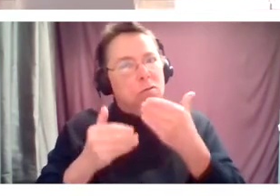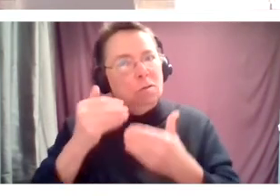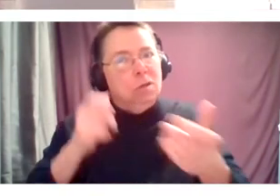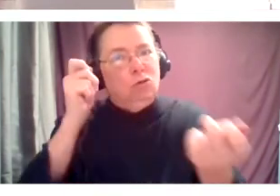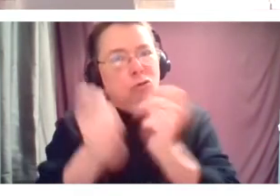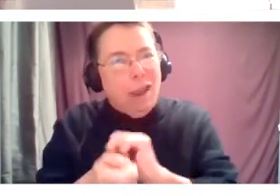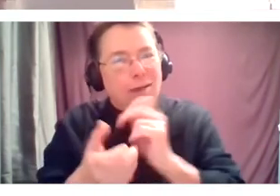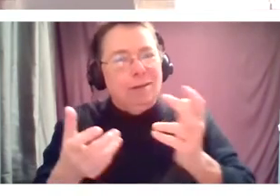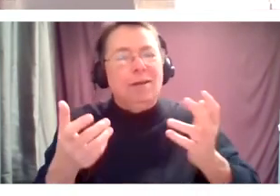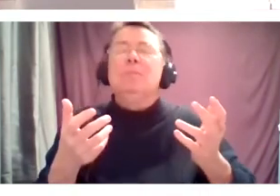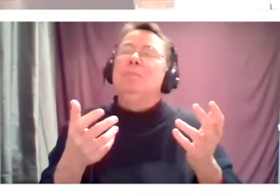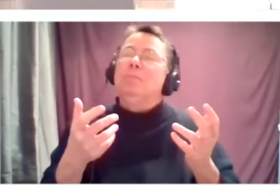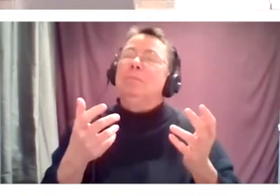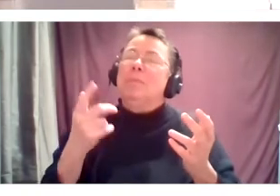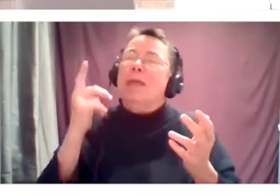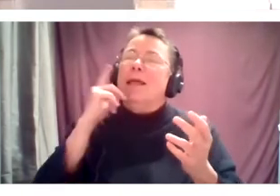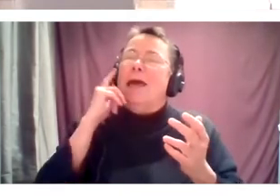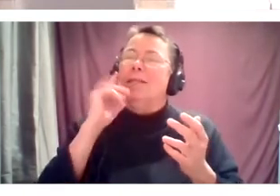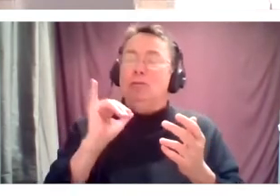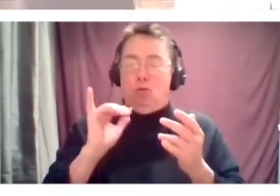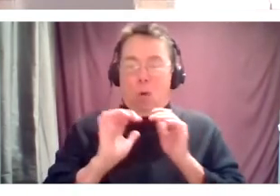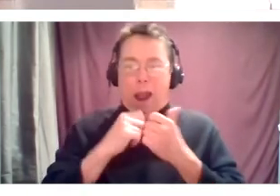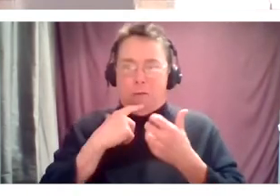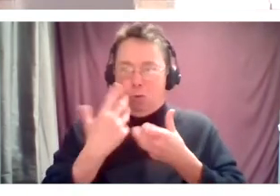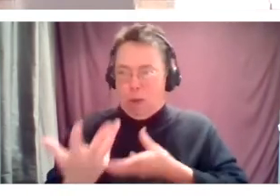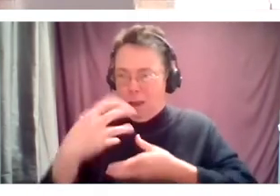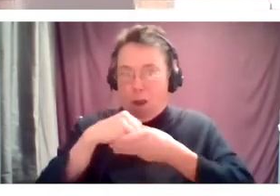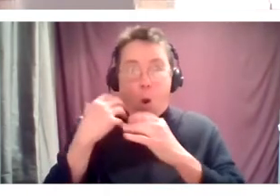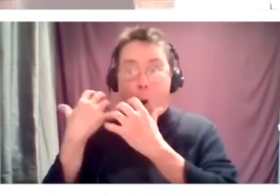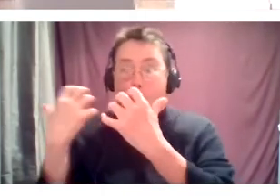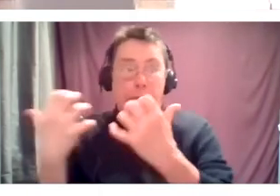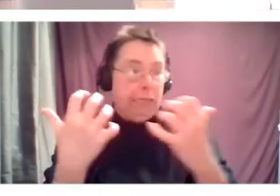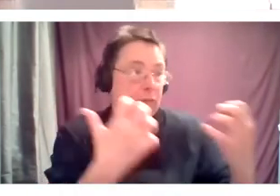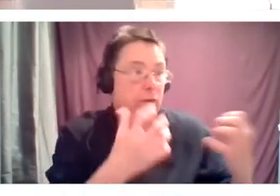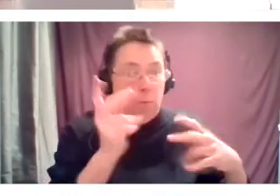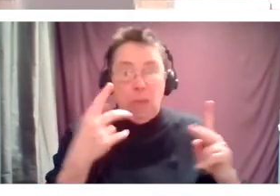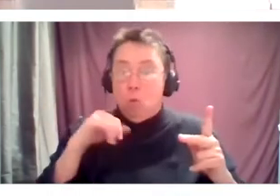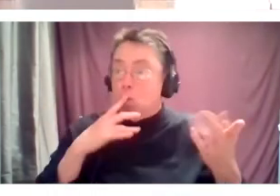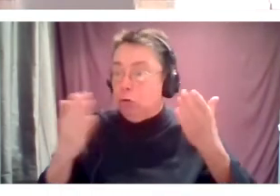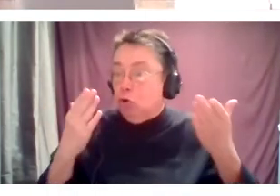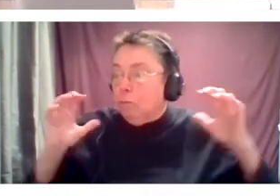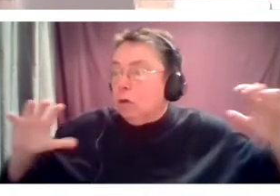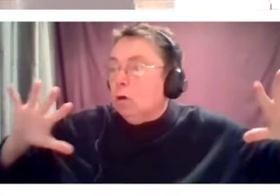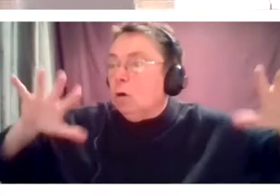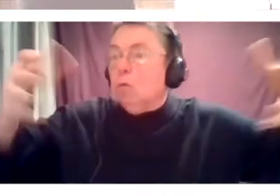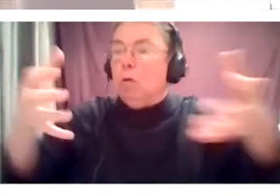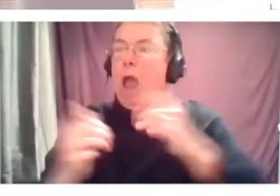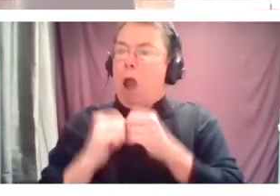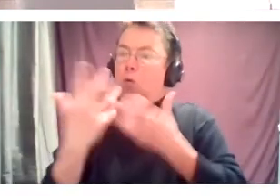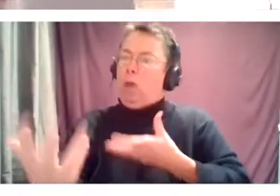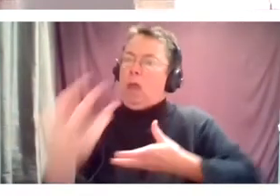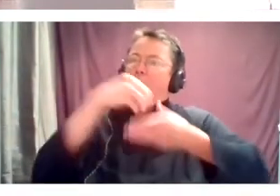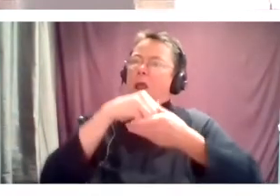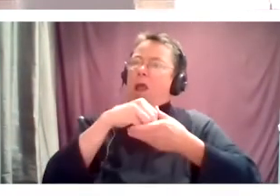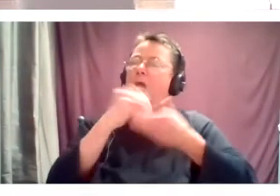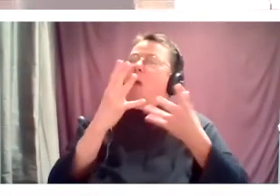is also, how are we engaging our audiences in this work? How are we making them understand the value of it?